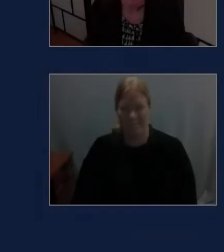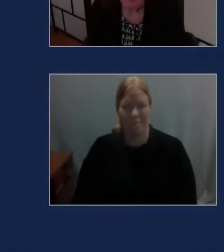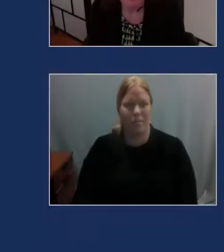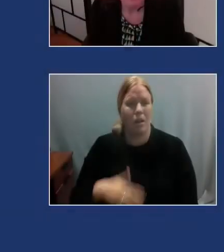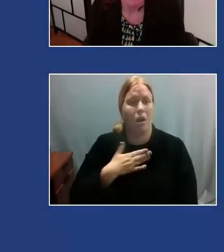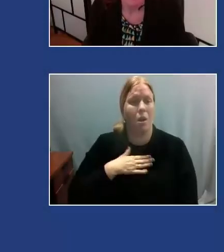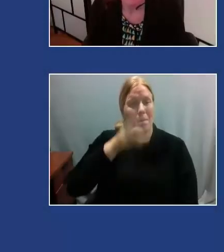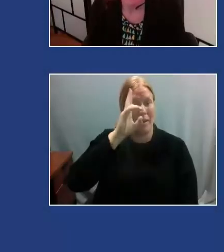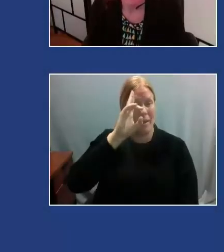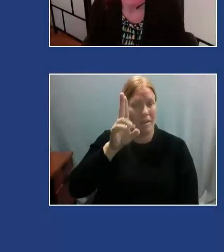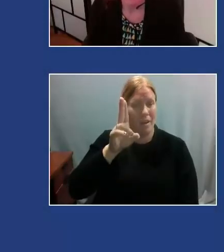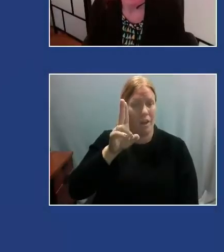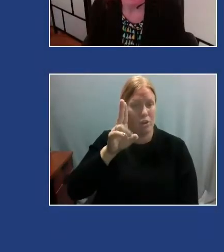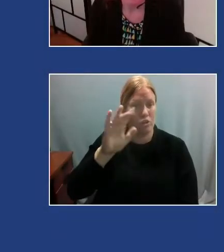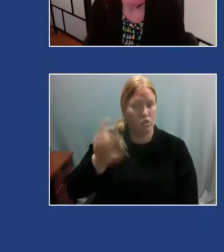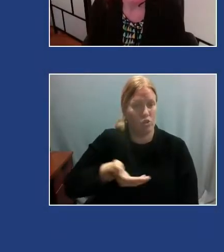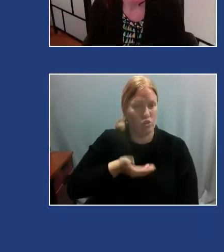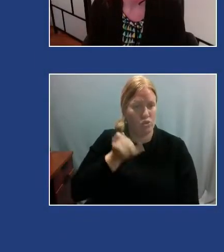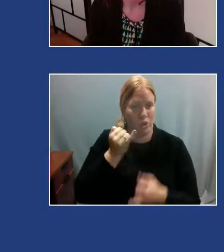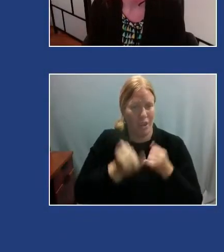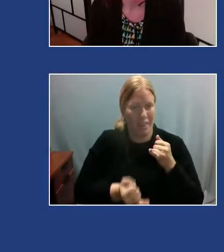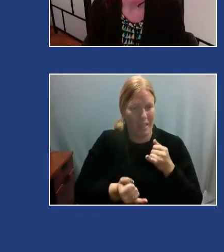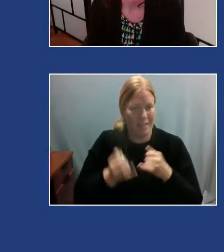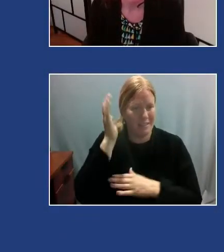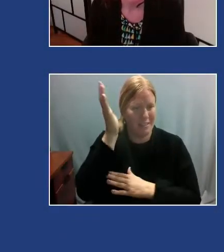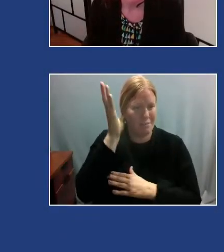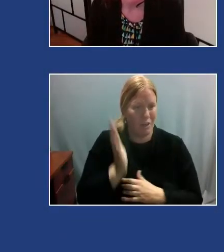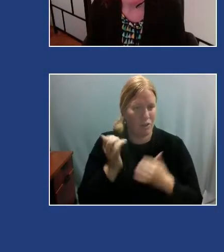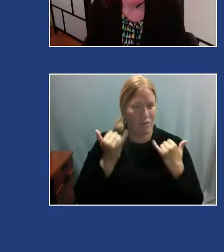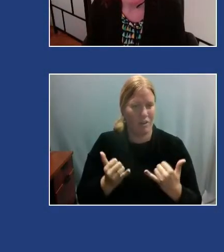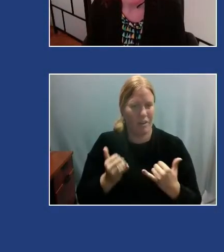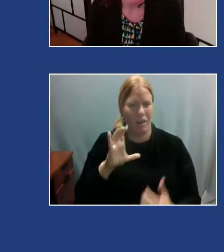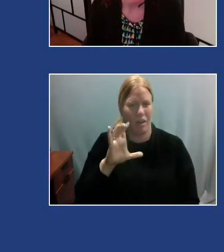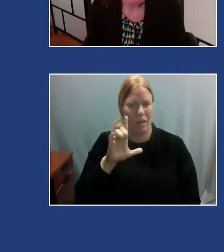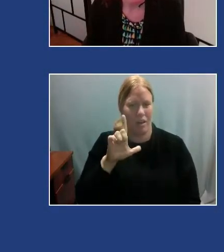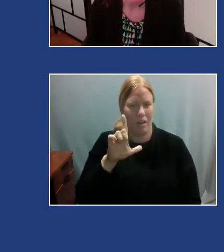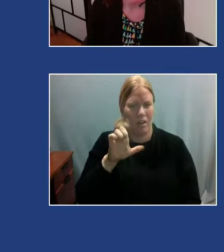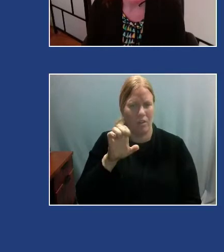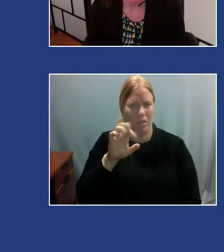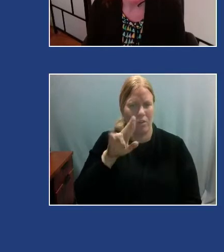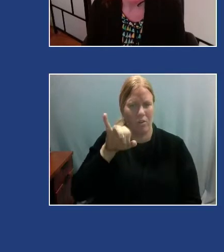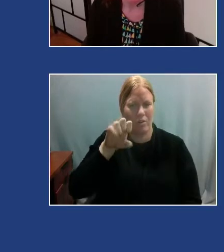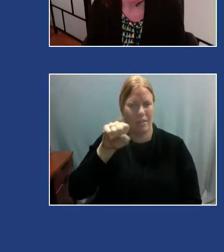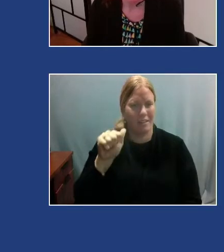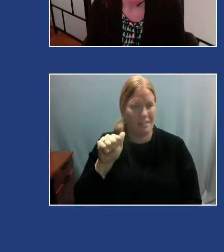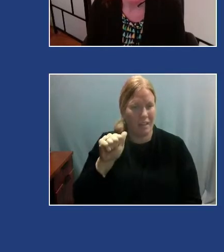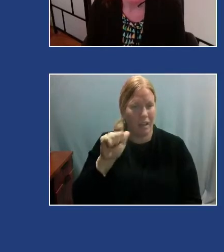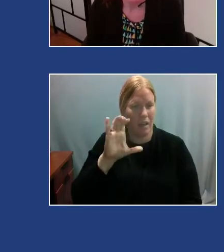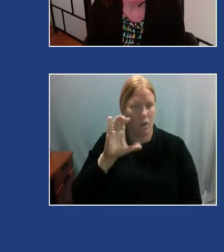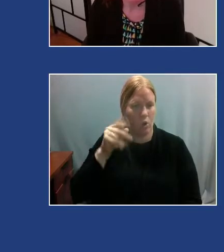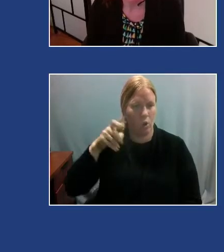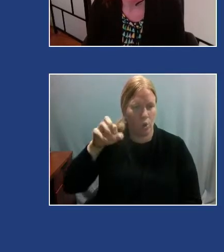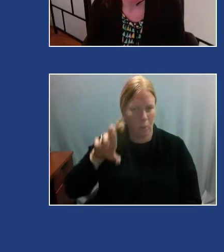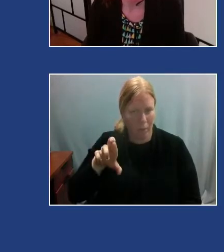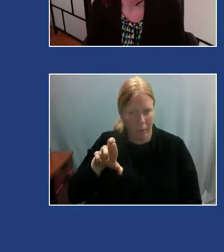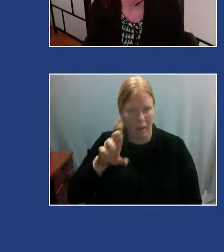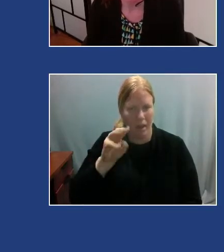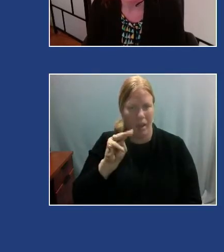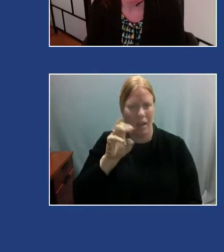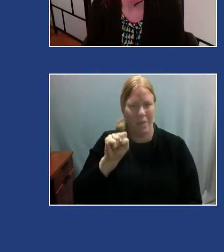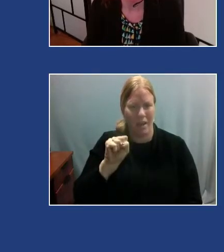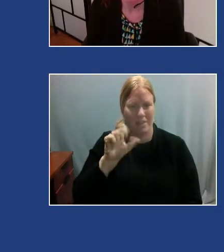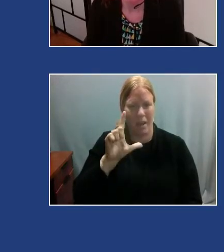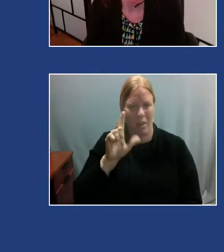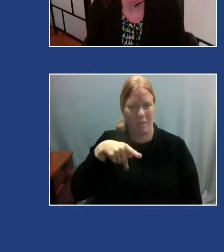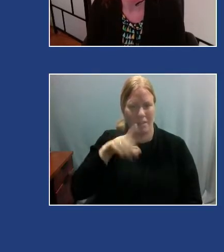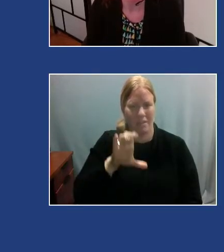introduce our last speaker today. Clarissa Cooper, MS, LPC, NCC, CCH, CDBT,